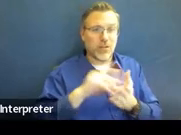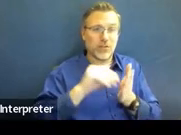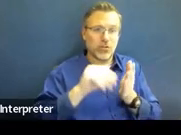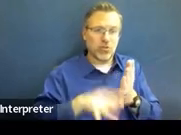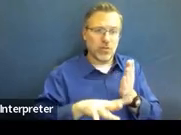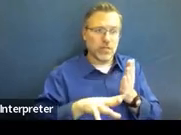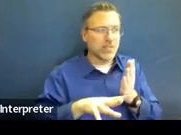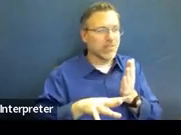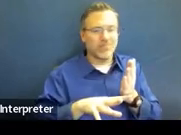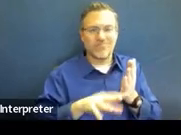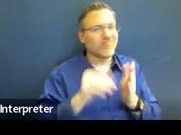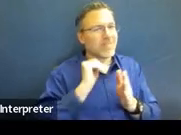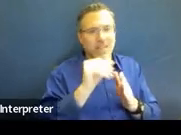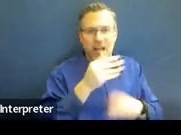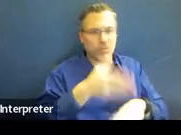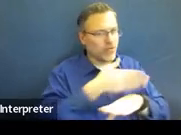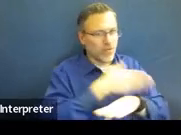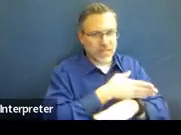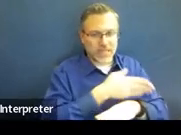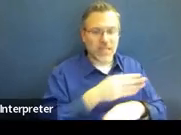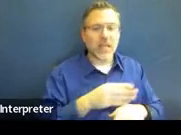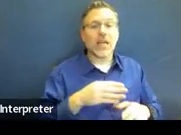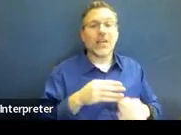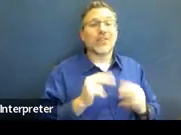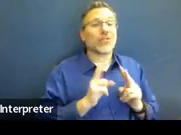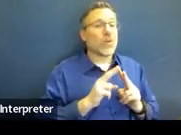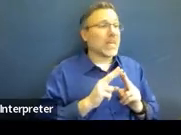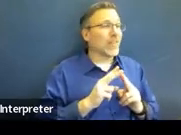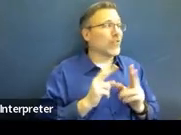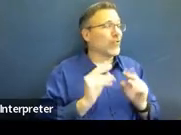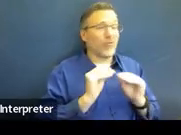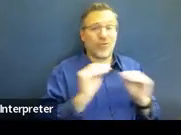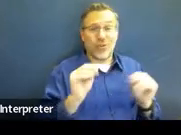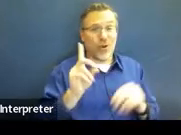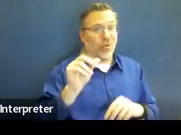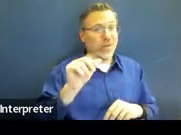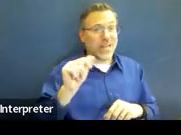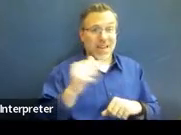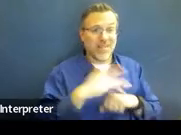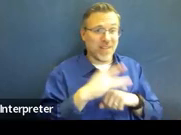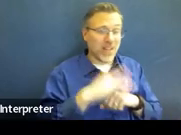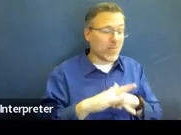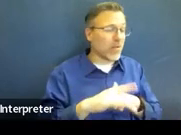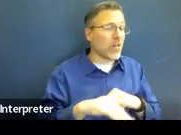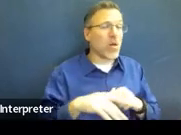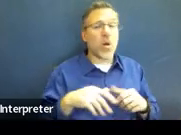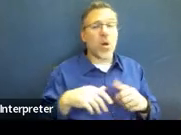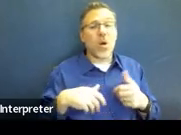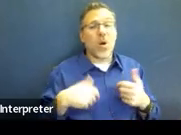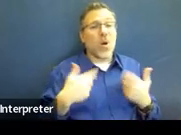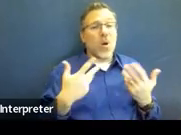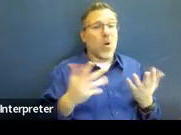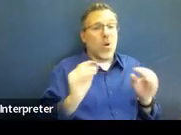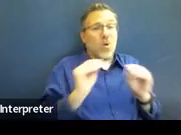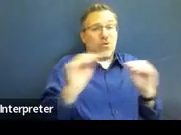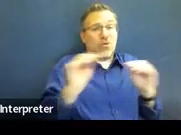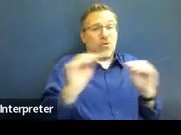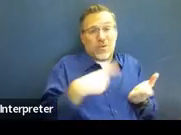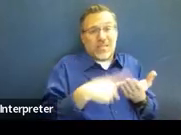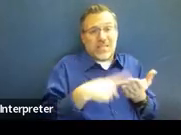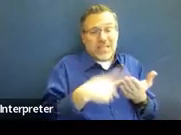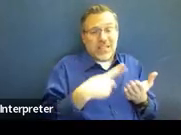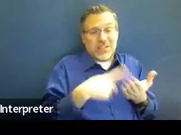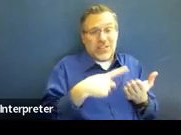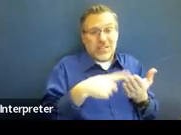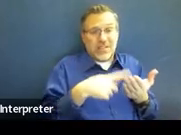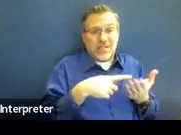And so there either wasn't data available or there was no discussion in the written notice or documented in